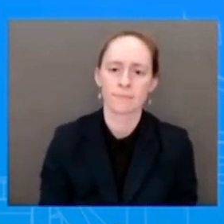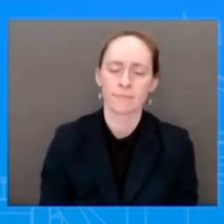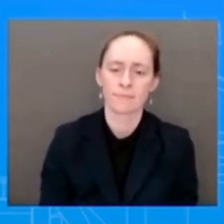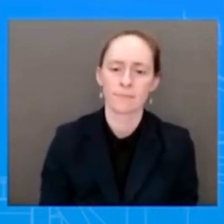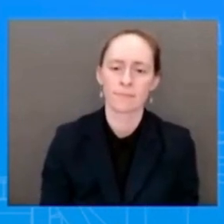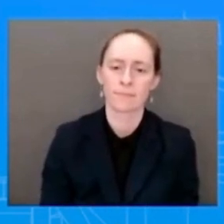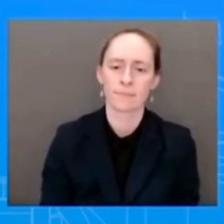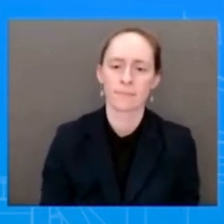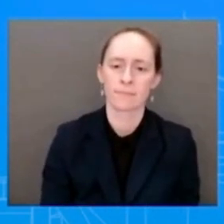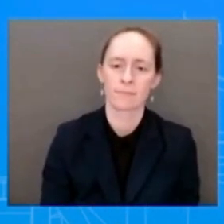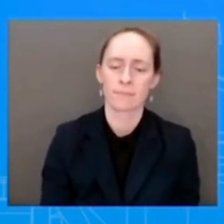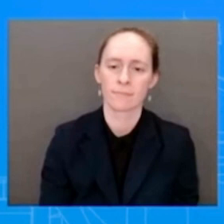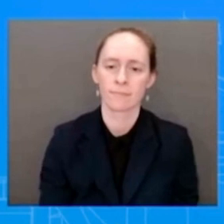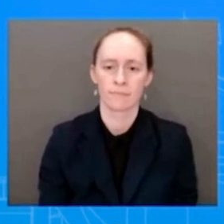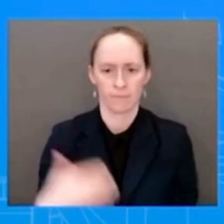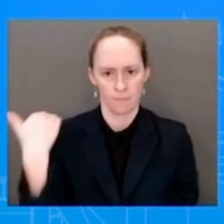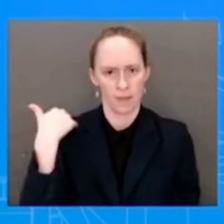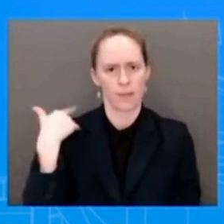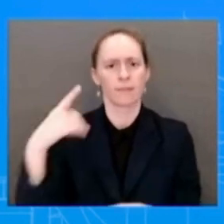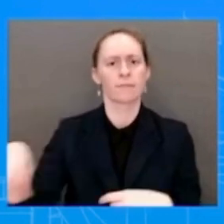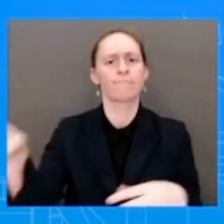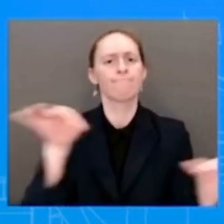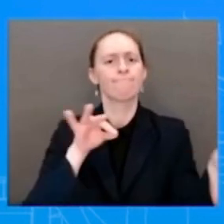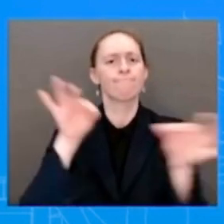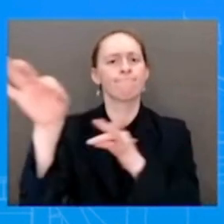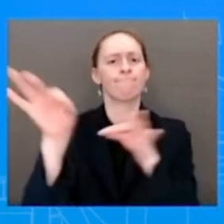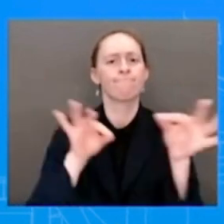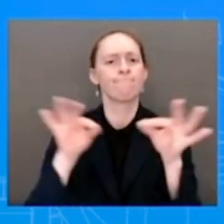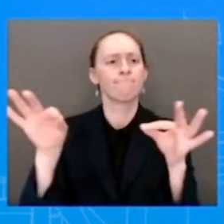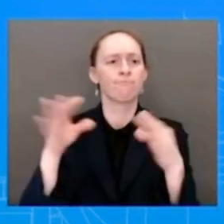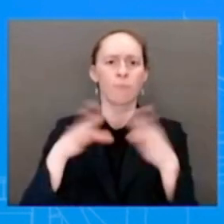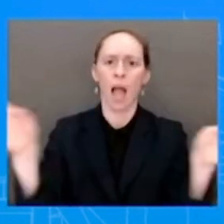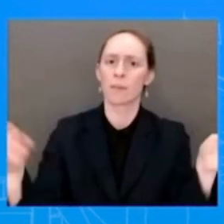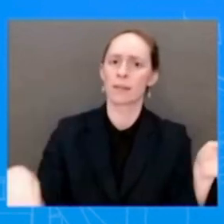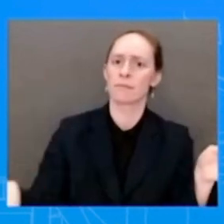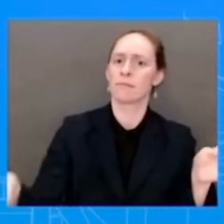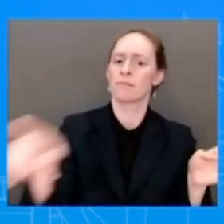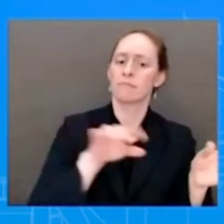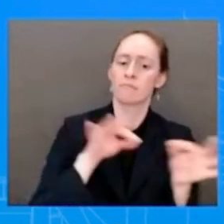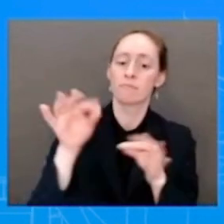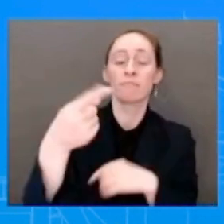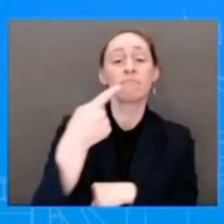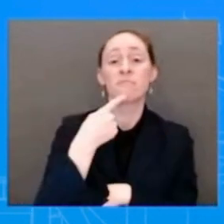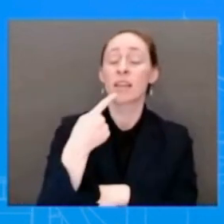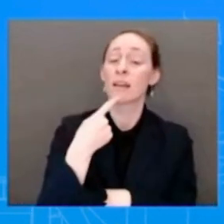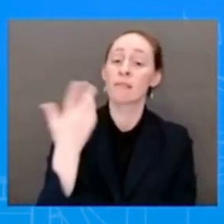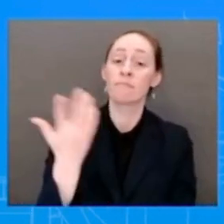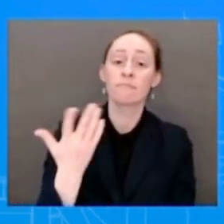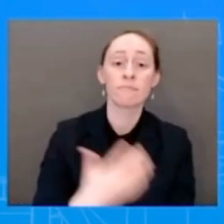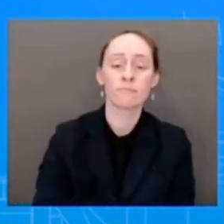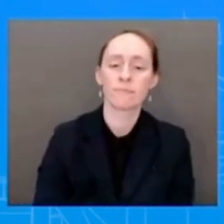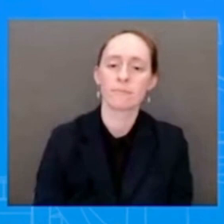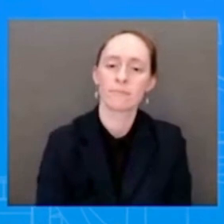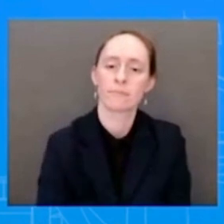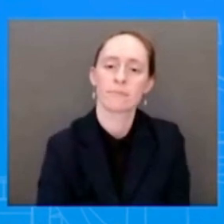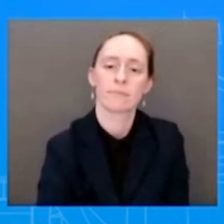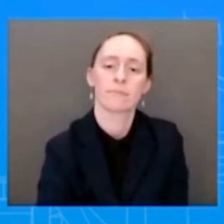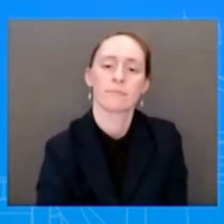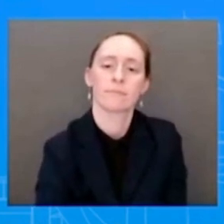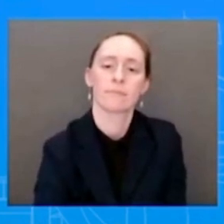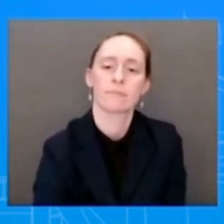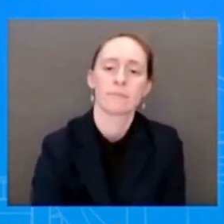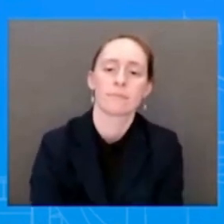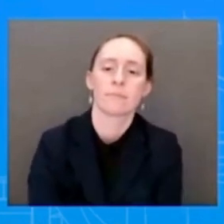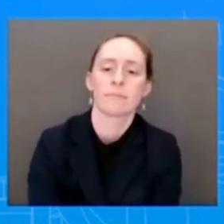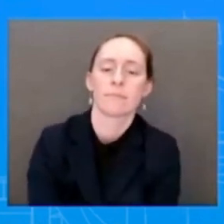root is the reporting to the effect that statements from this podium at different points later proved to be